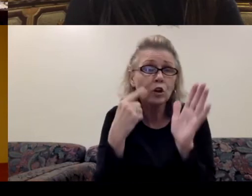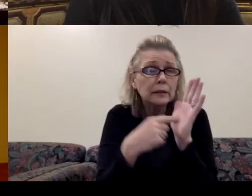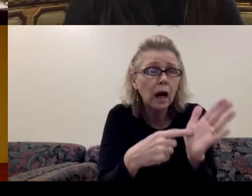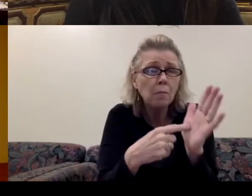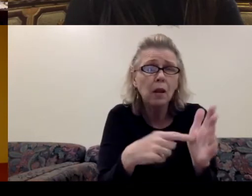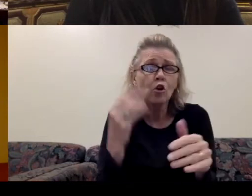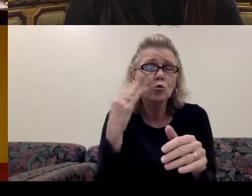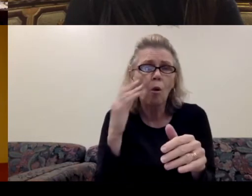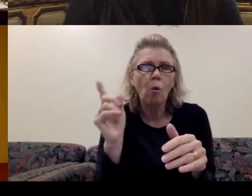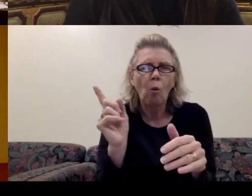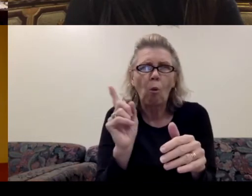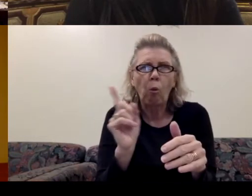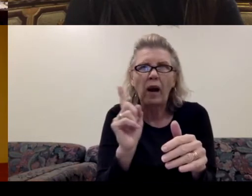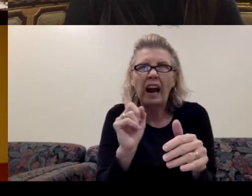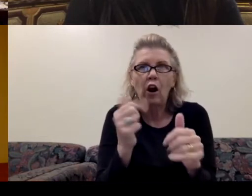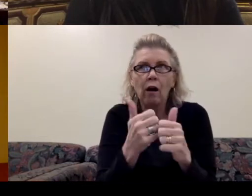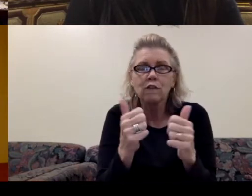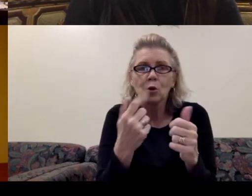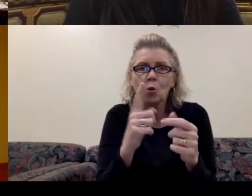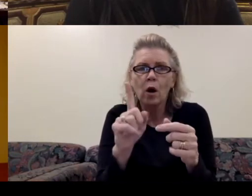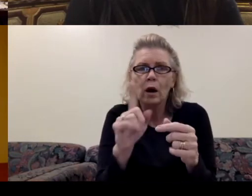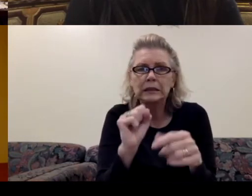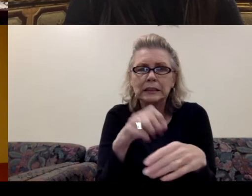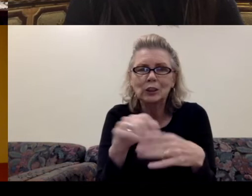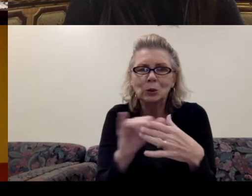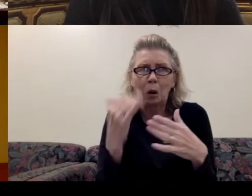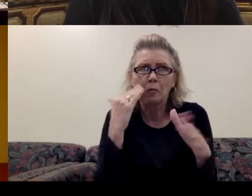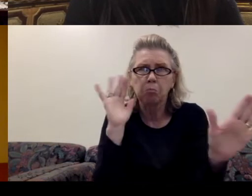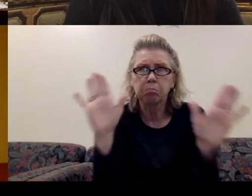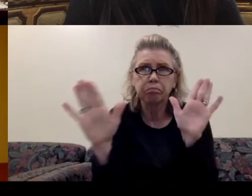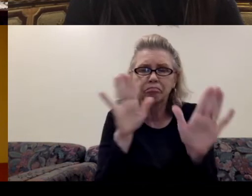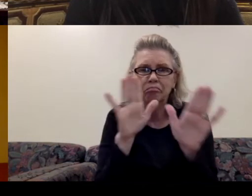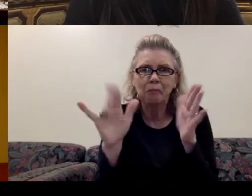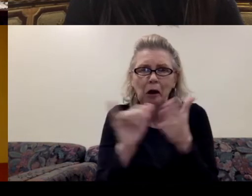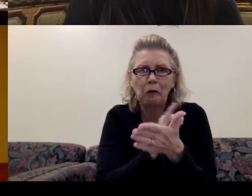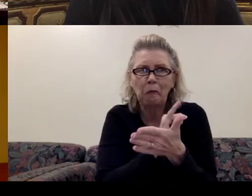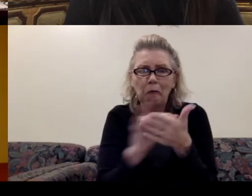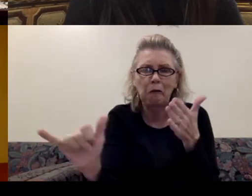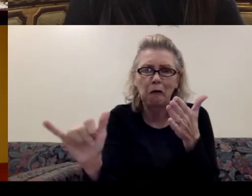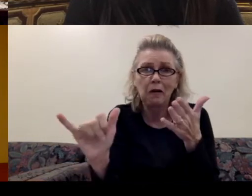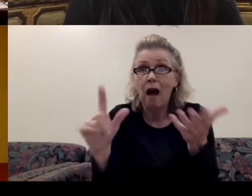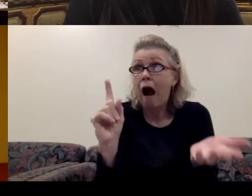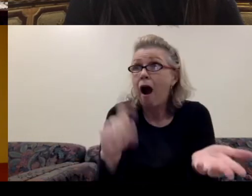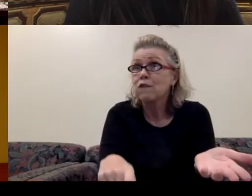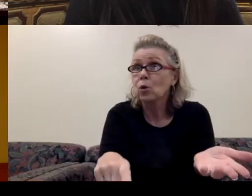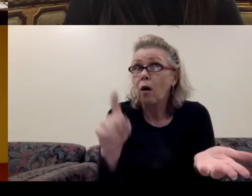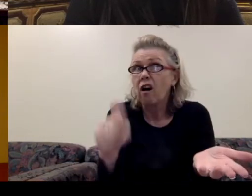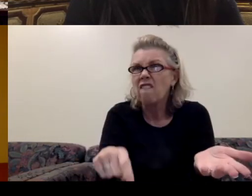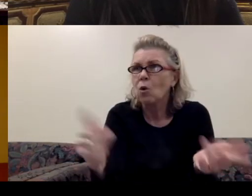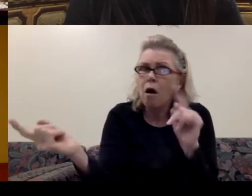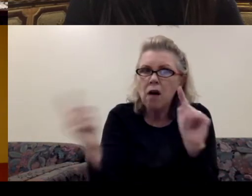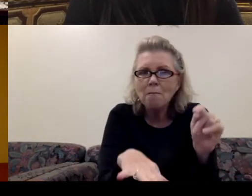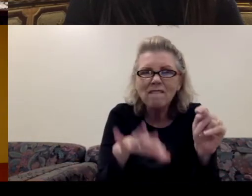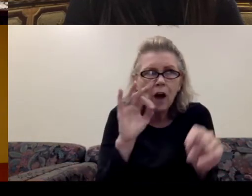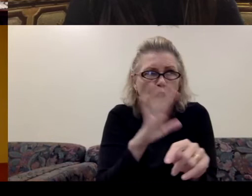know where everyone is in New York. They have to because they have to come find your garbage. That's a little